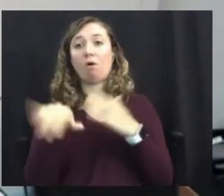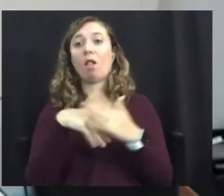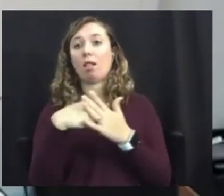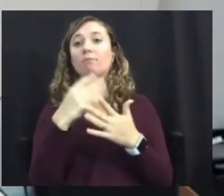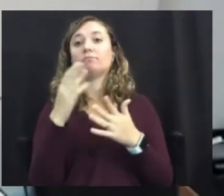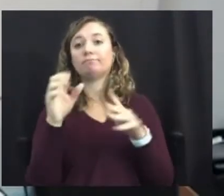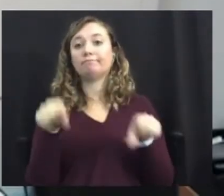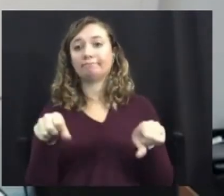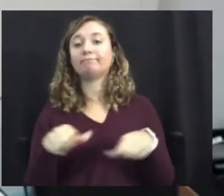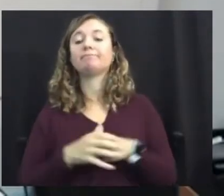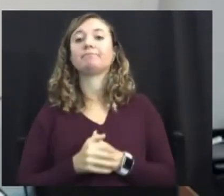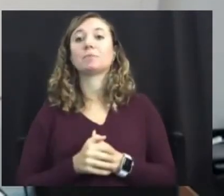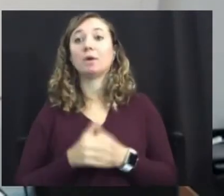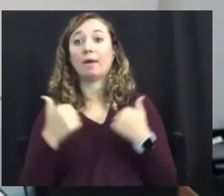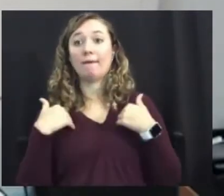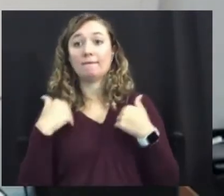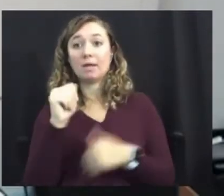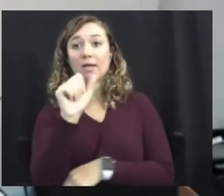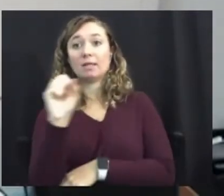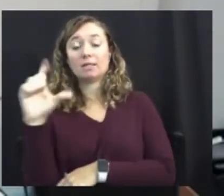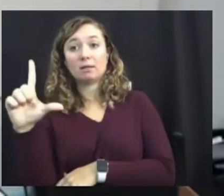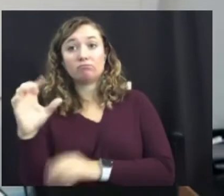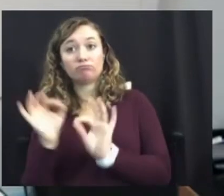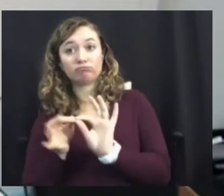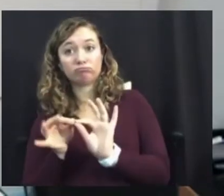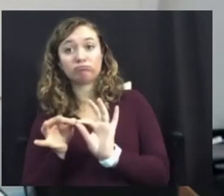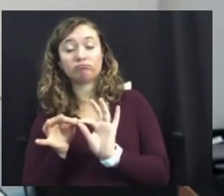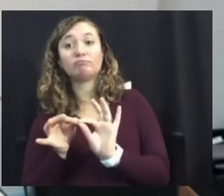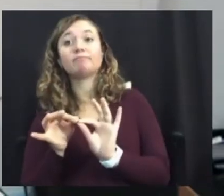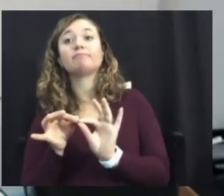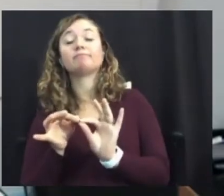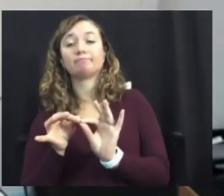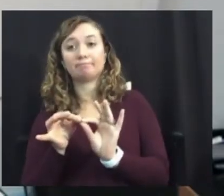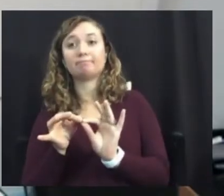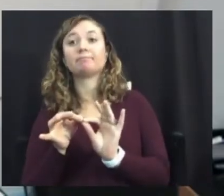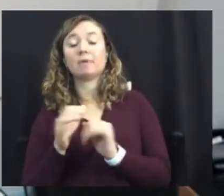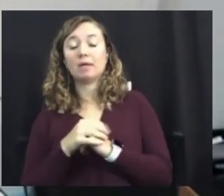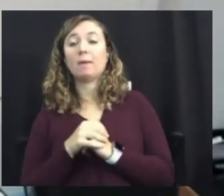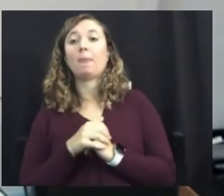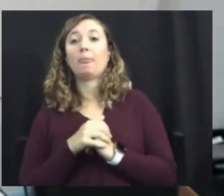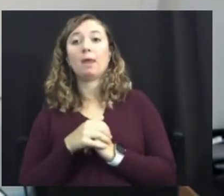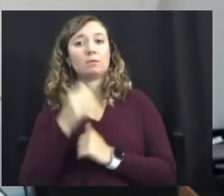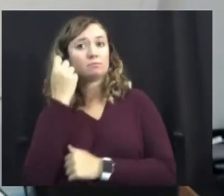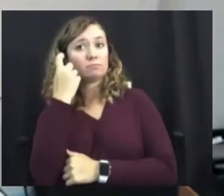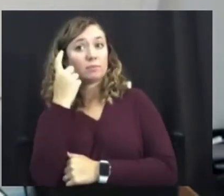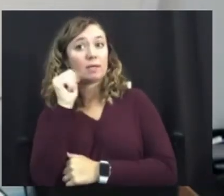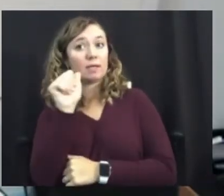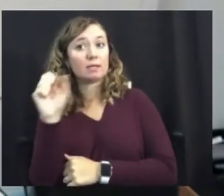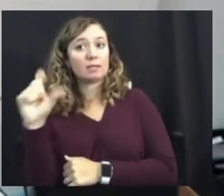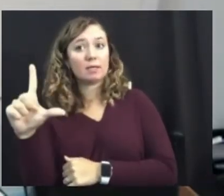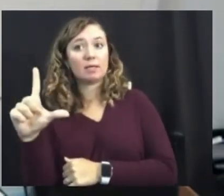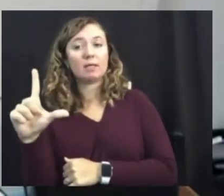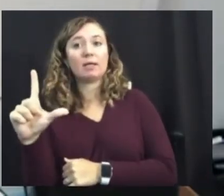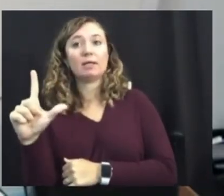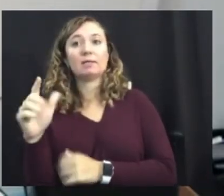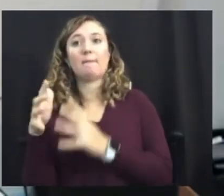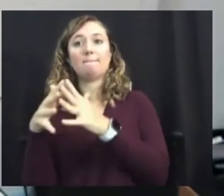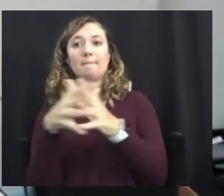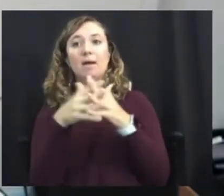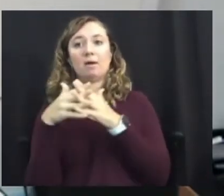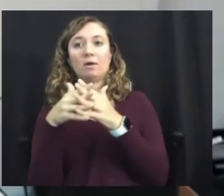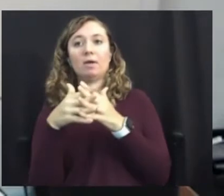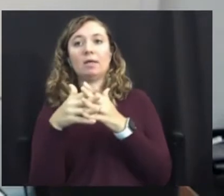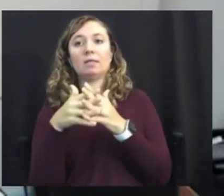We also have ASL available for us in this particular conference. Understanding that ASL is truly an American thing. However,